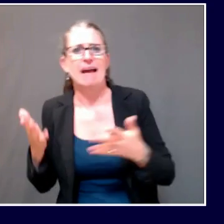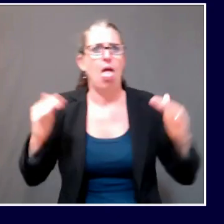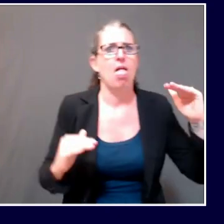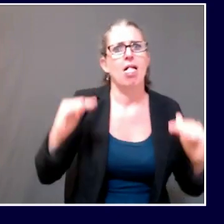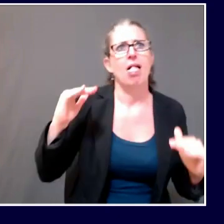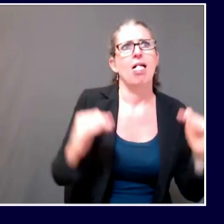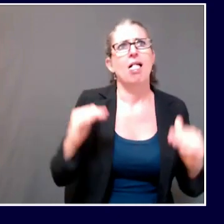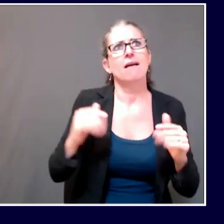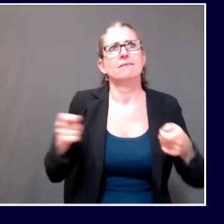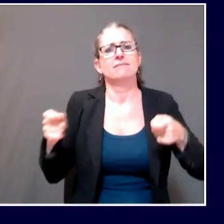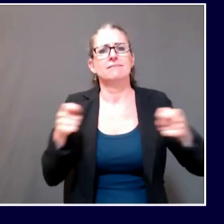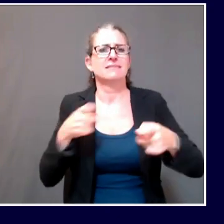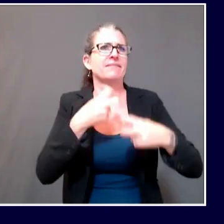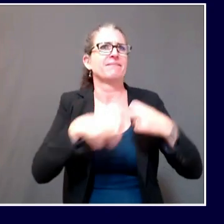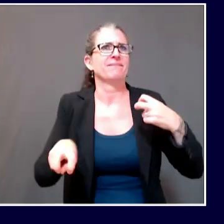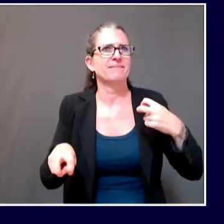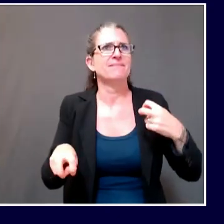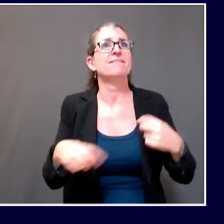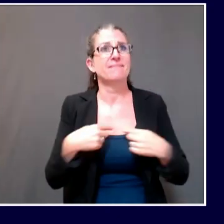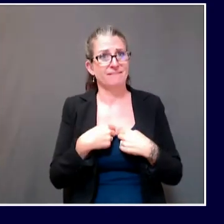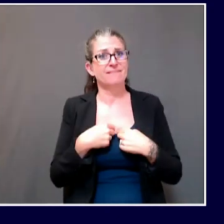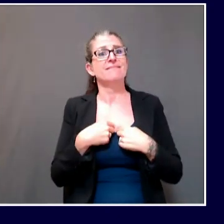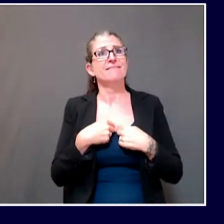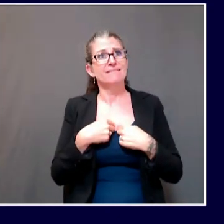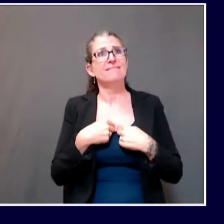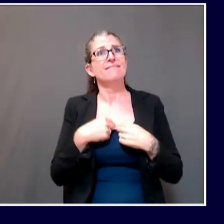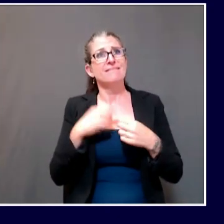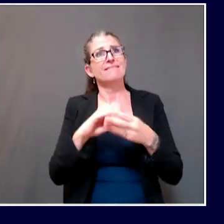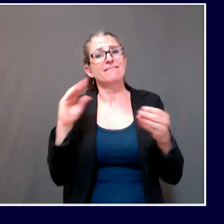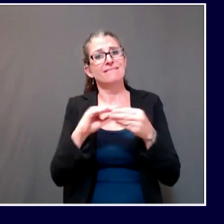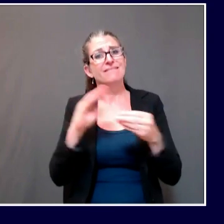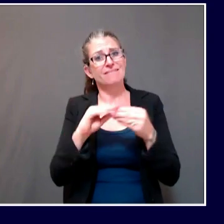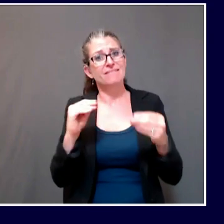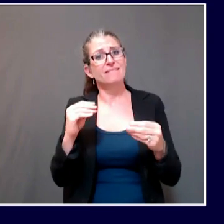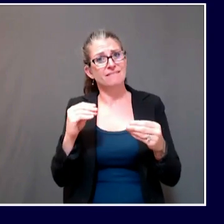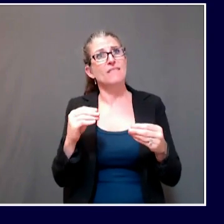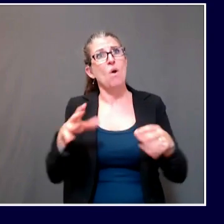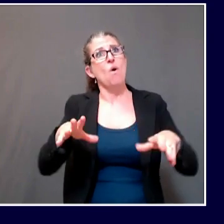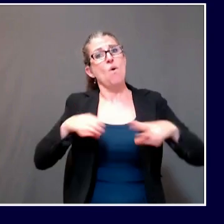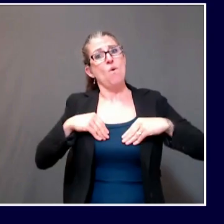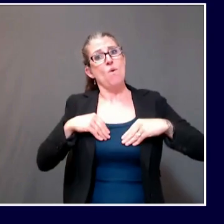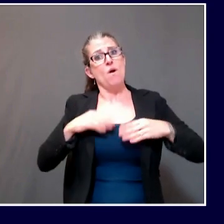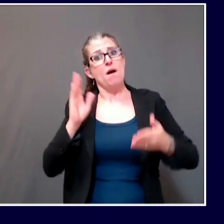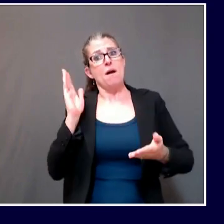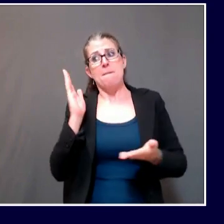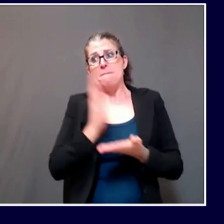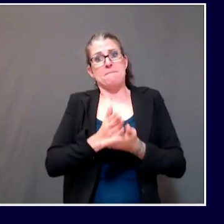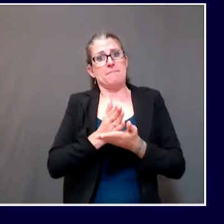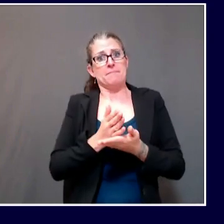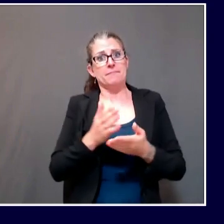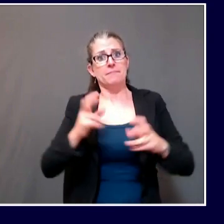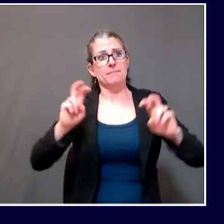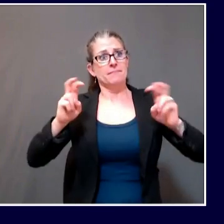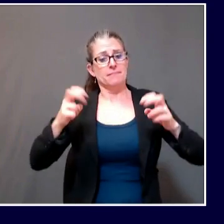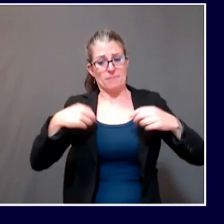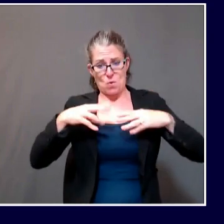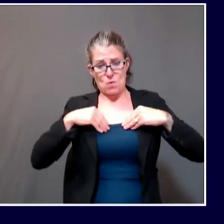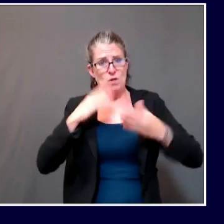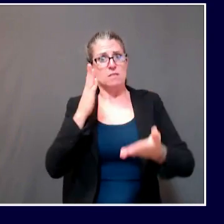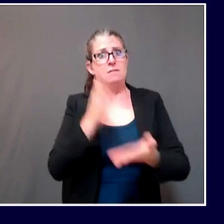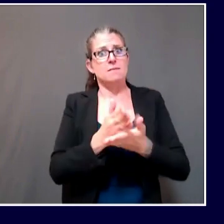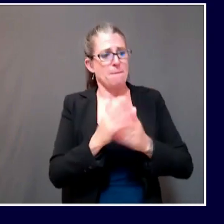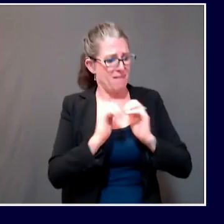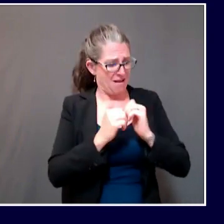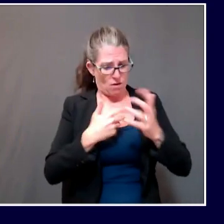spread. Or, quote, my business will struggle, and so will others, but we're talking about the lives of Mainers, and that